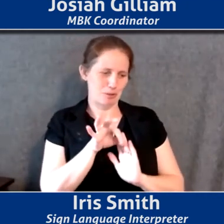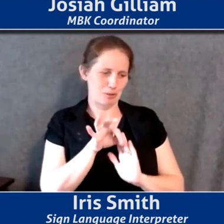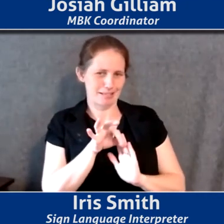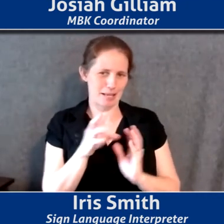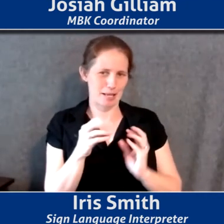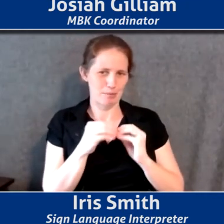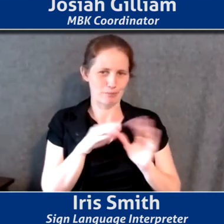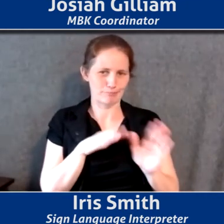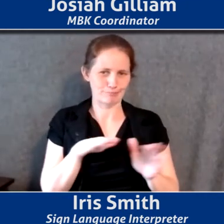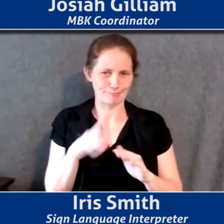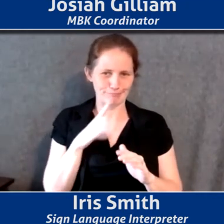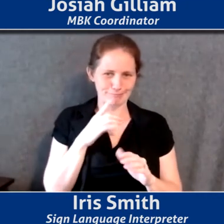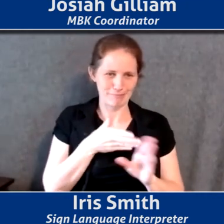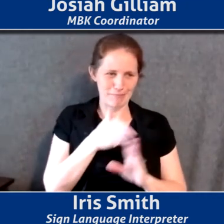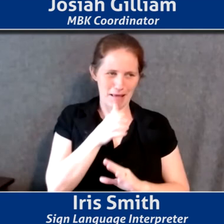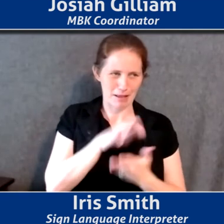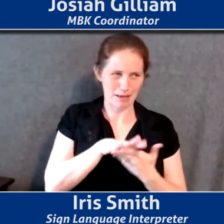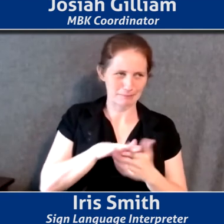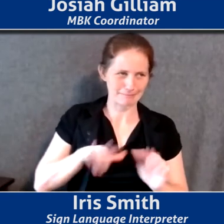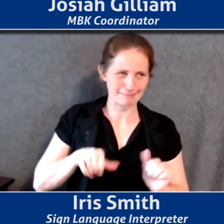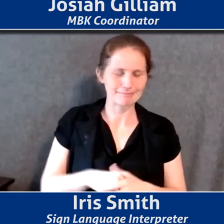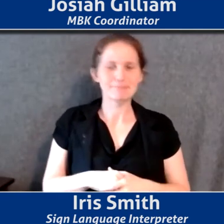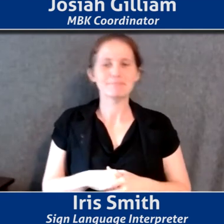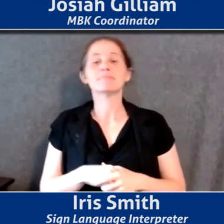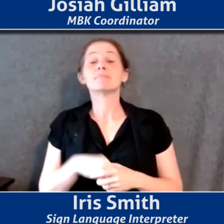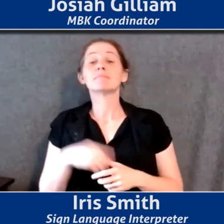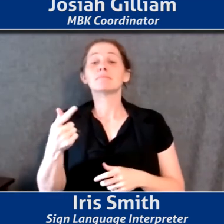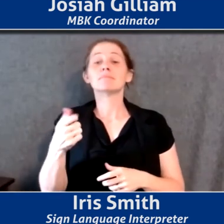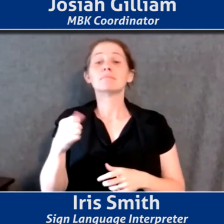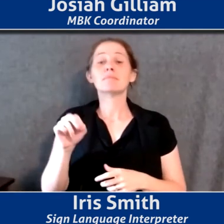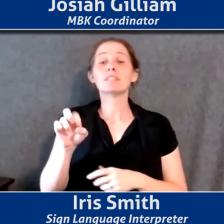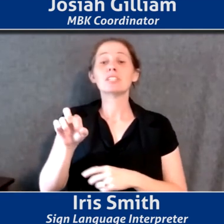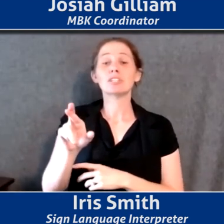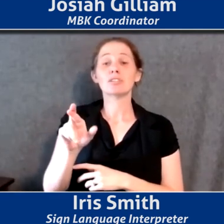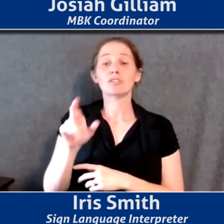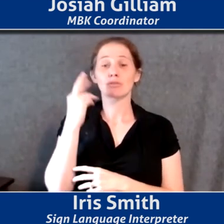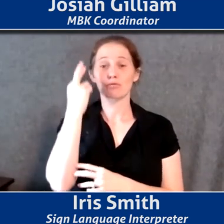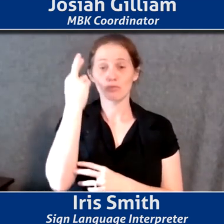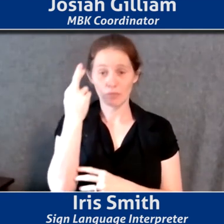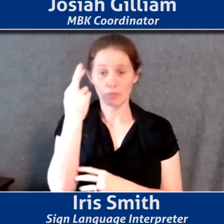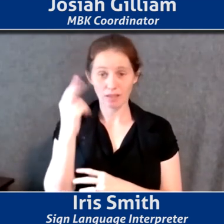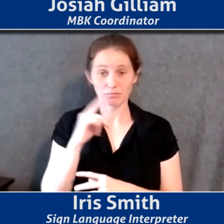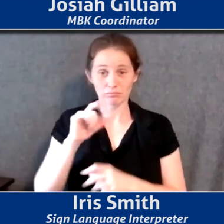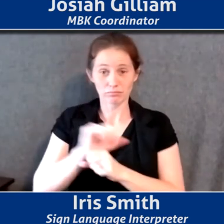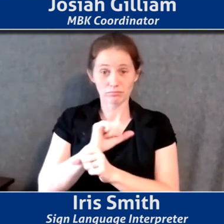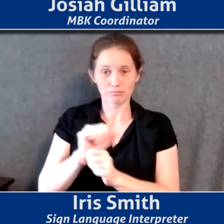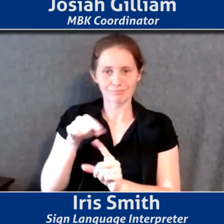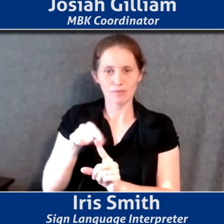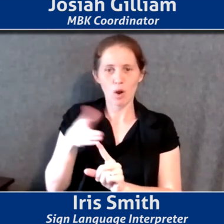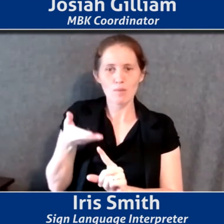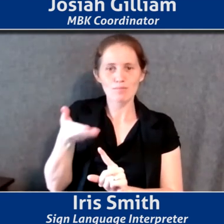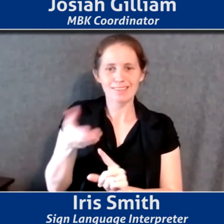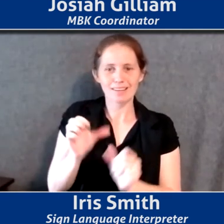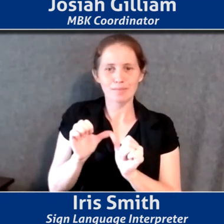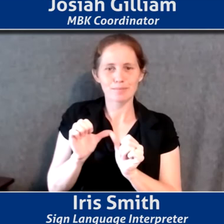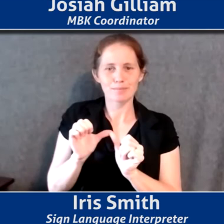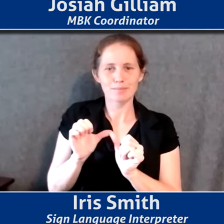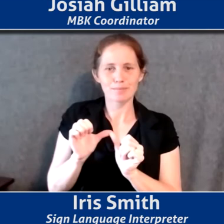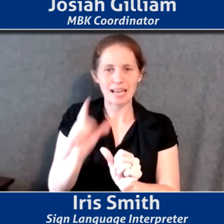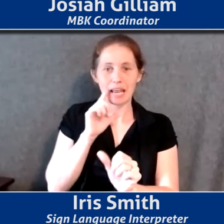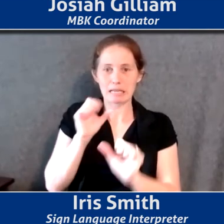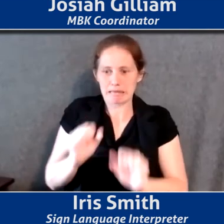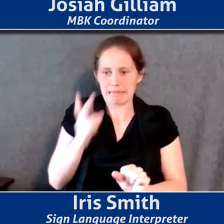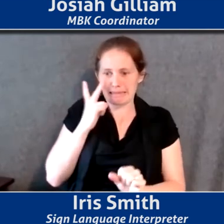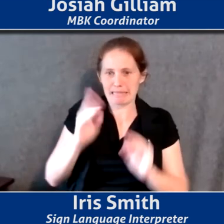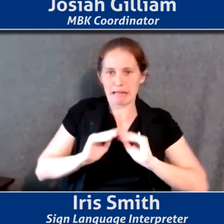apt path for me. Um, the gender realities are, um, are present and persistent and observable,